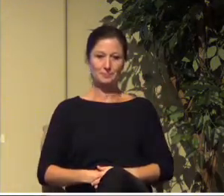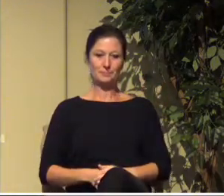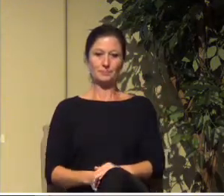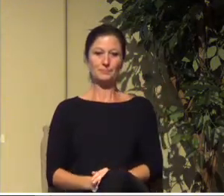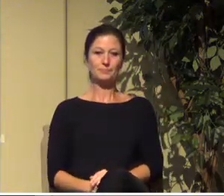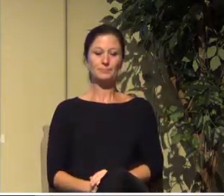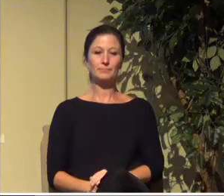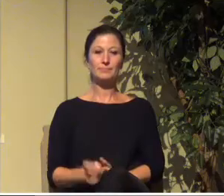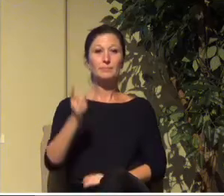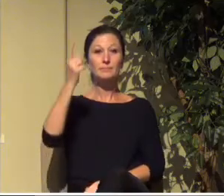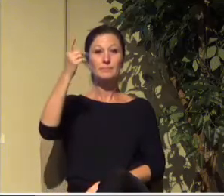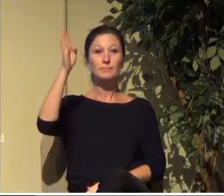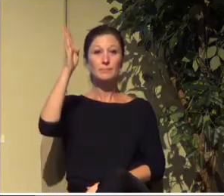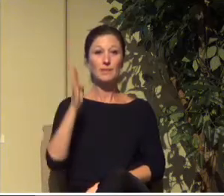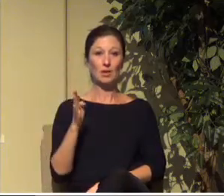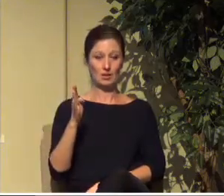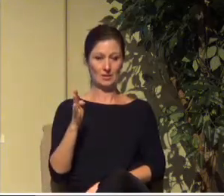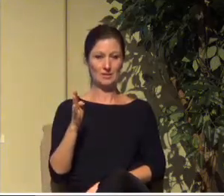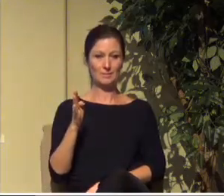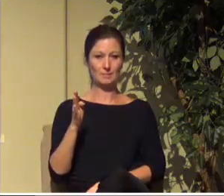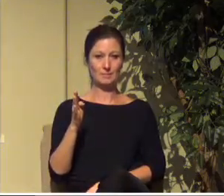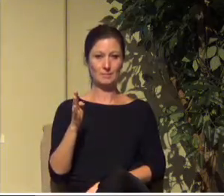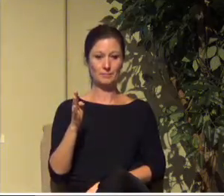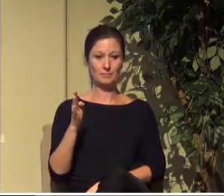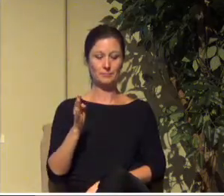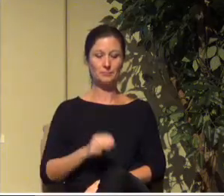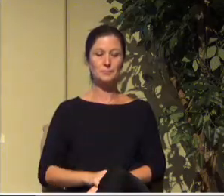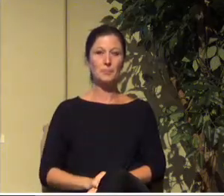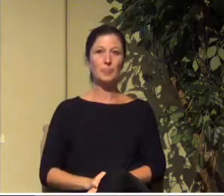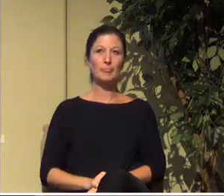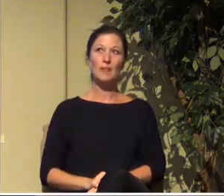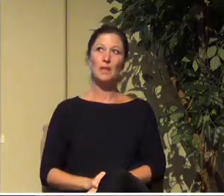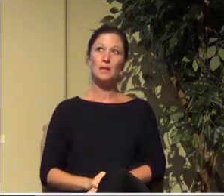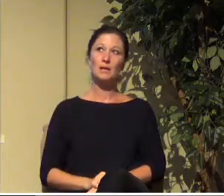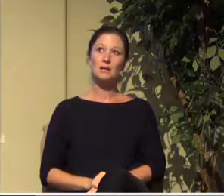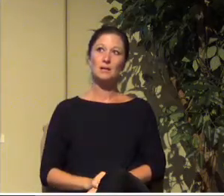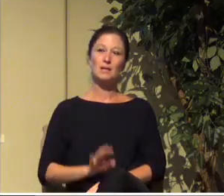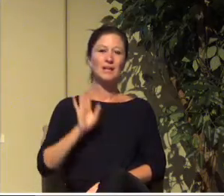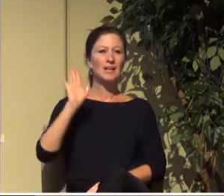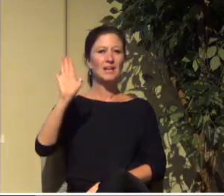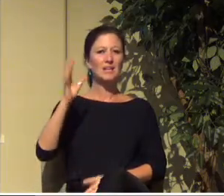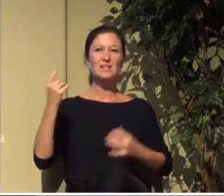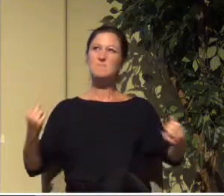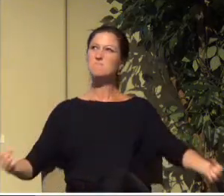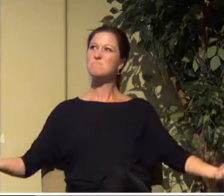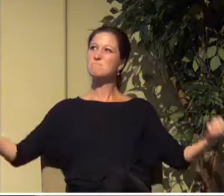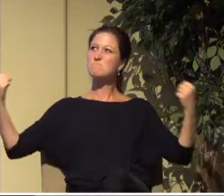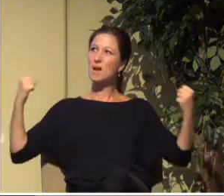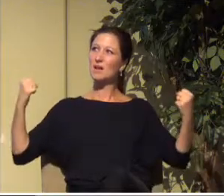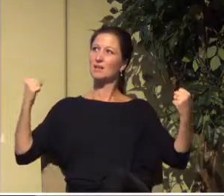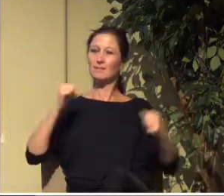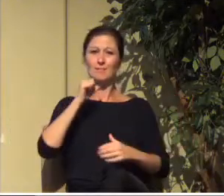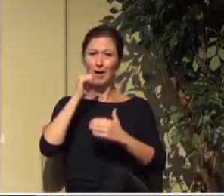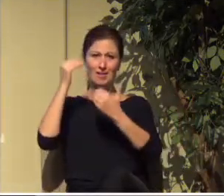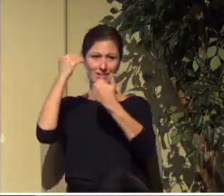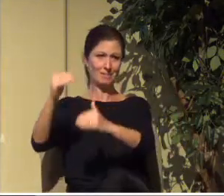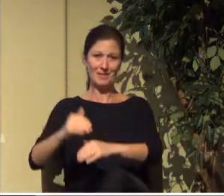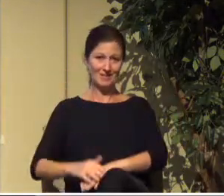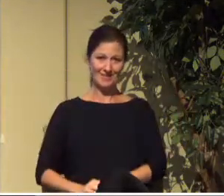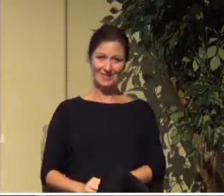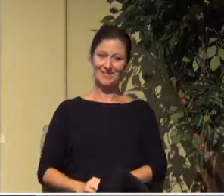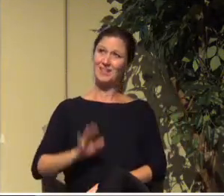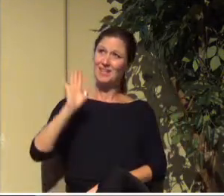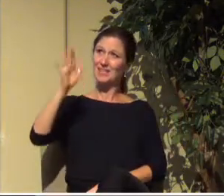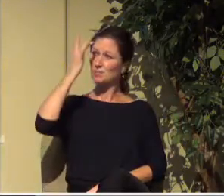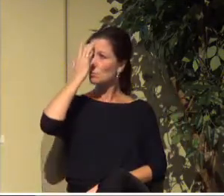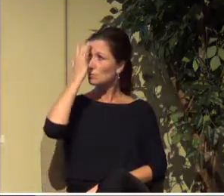God is bending his considerable, his unlimited might and wisdom to this purpose,